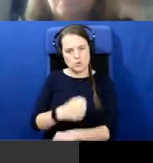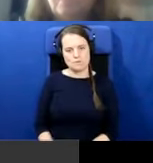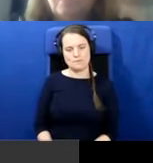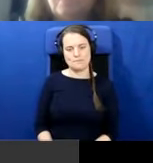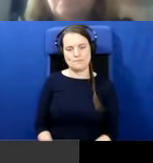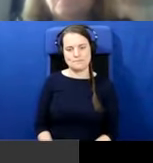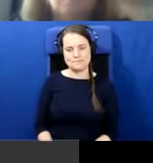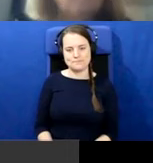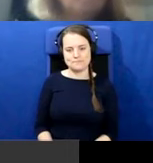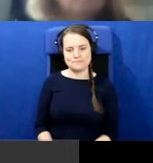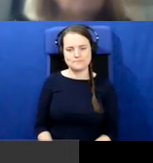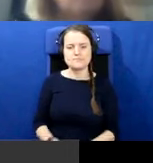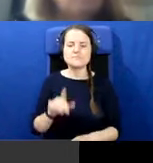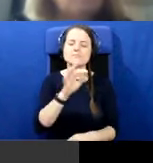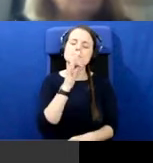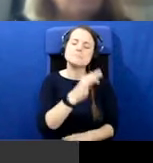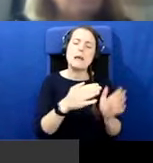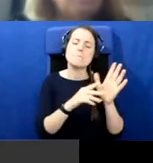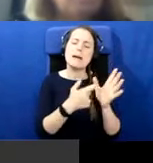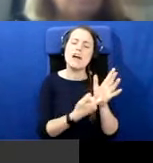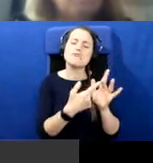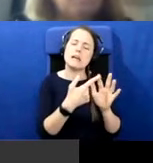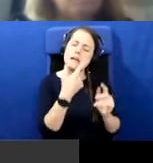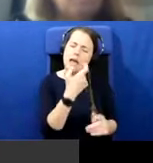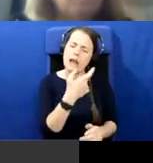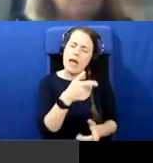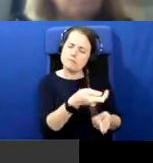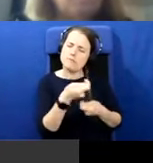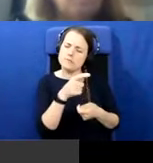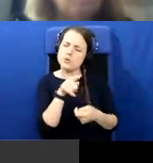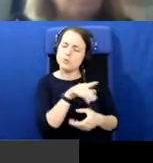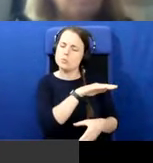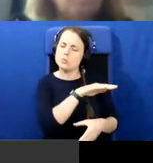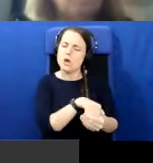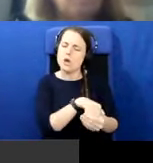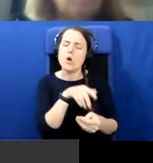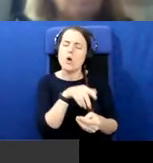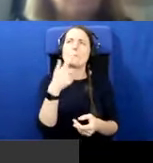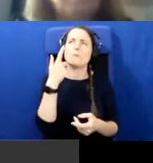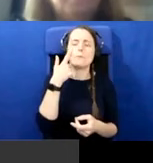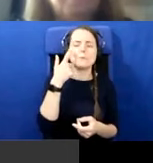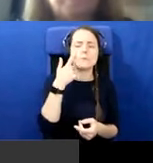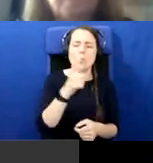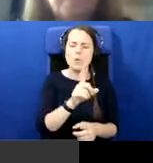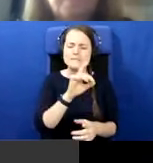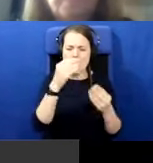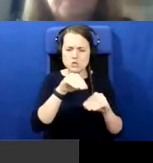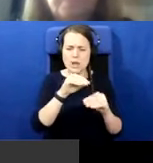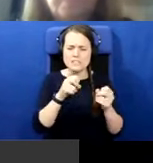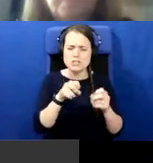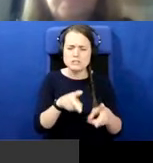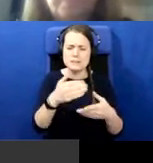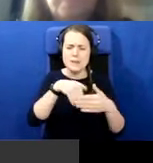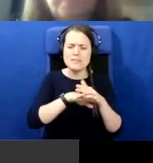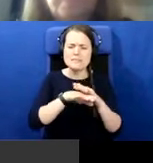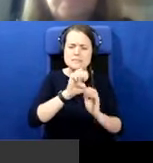Mary, I just wonder, can I put some of that to you and just get a sense of the education system in the South? And do you think that